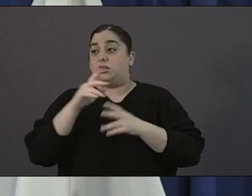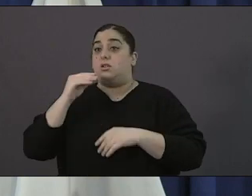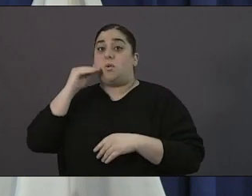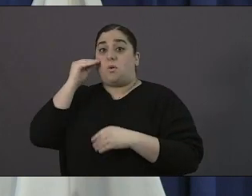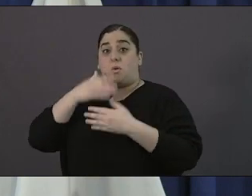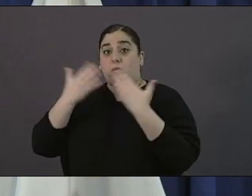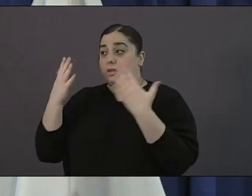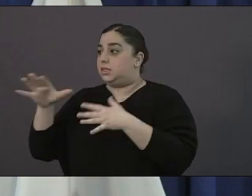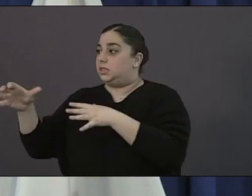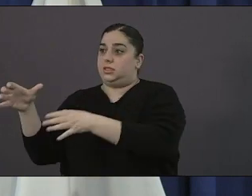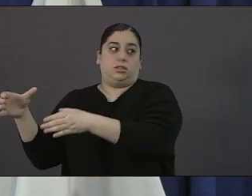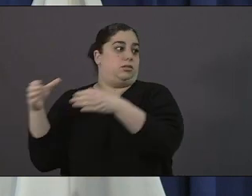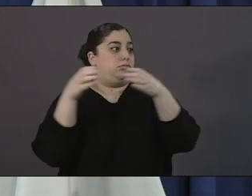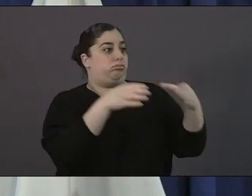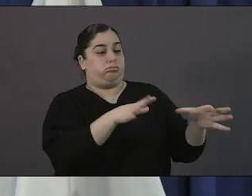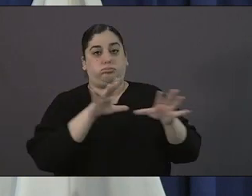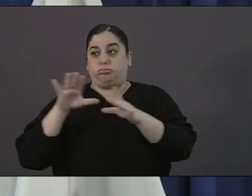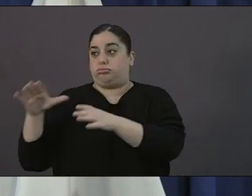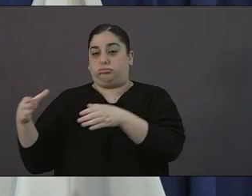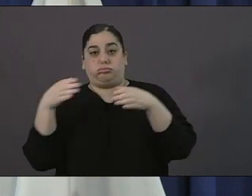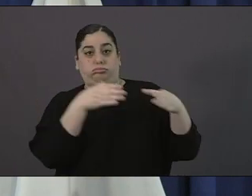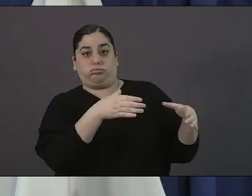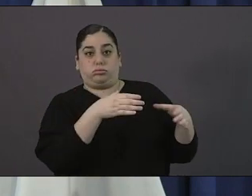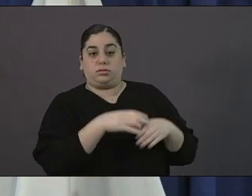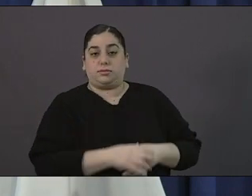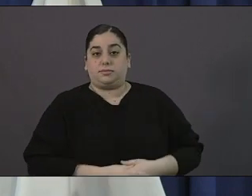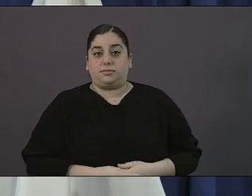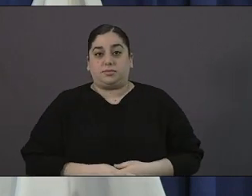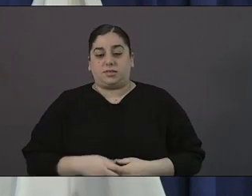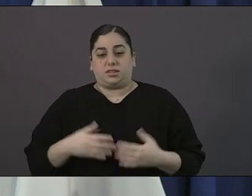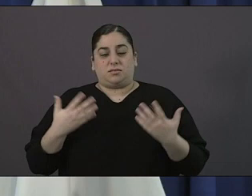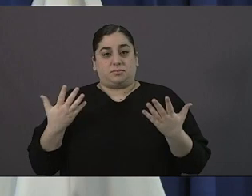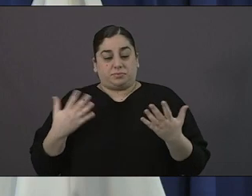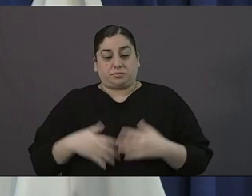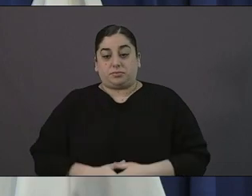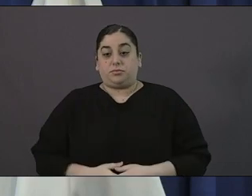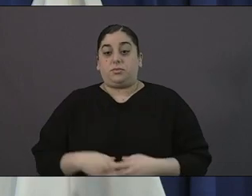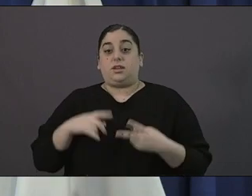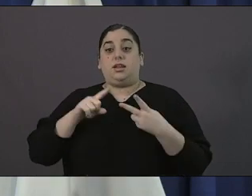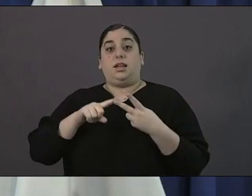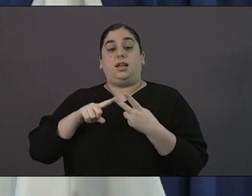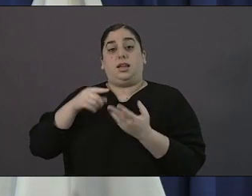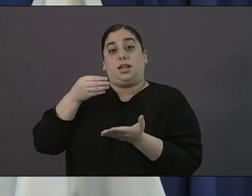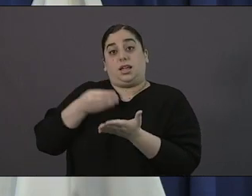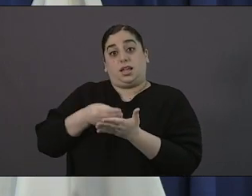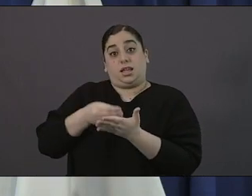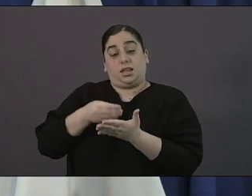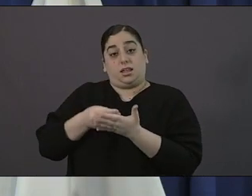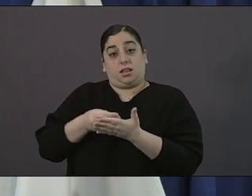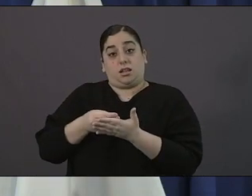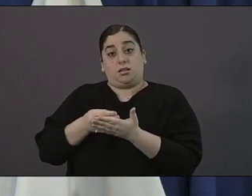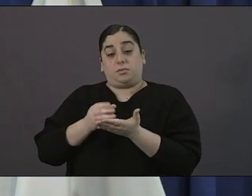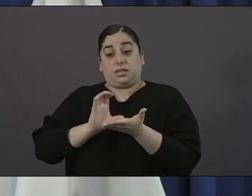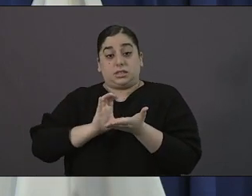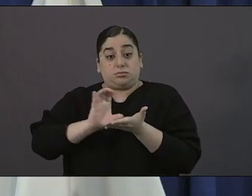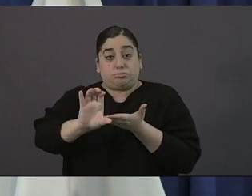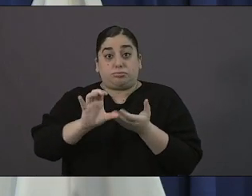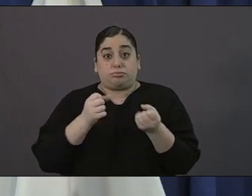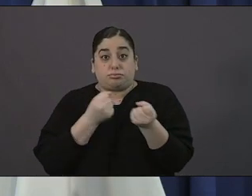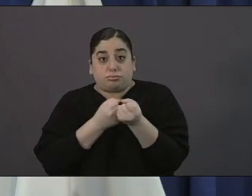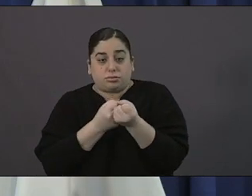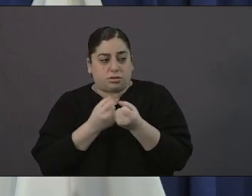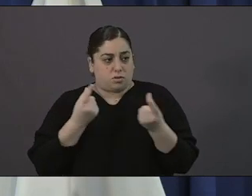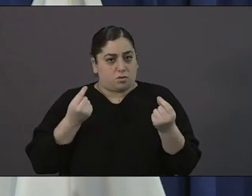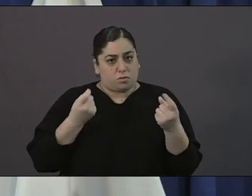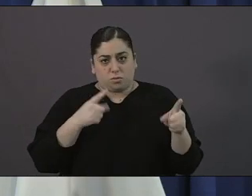that we are taking and I'm advocating for for our local economy and finally of course highlighting a San Diegan that continues